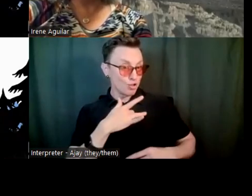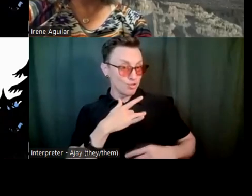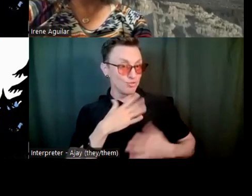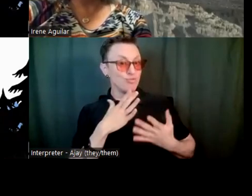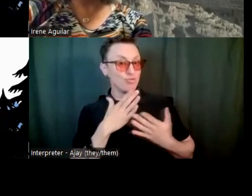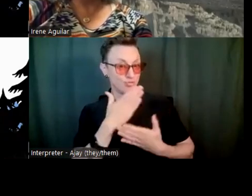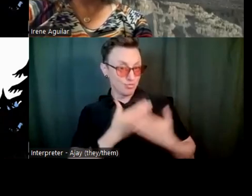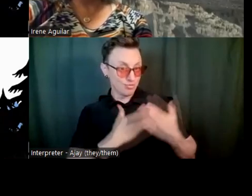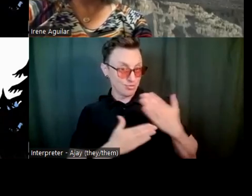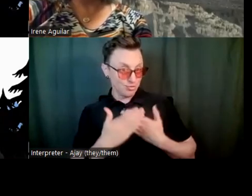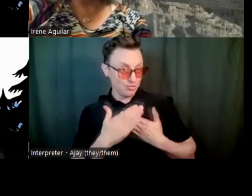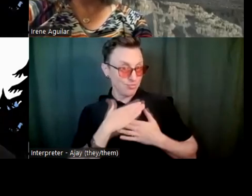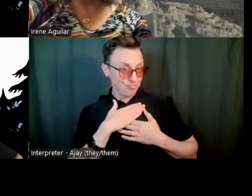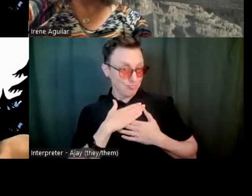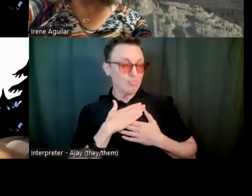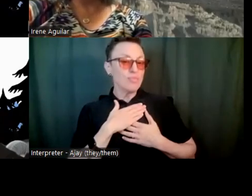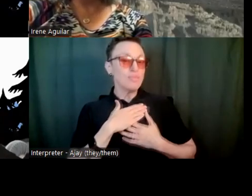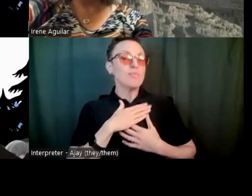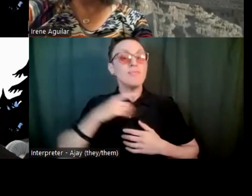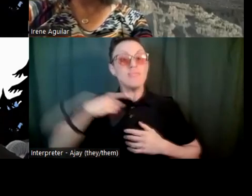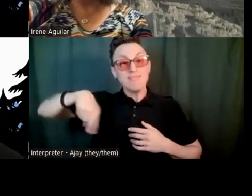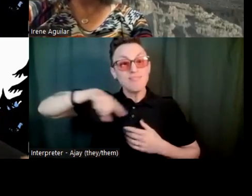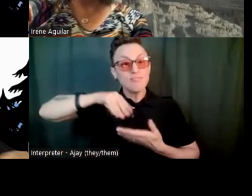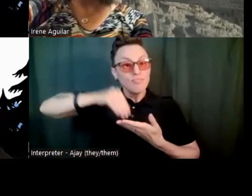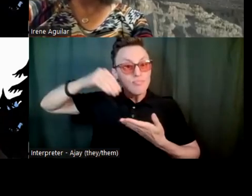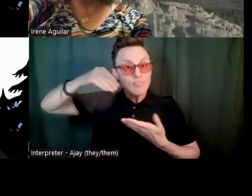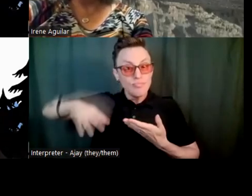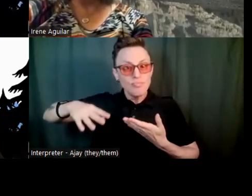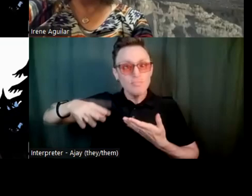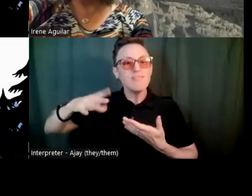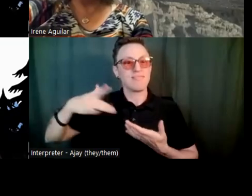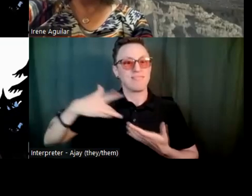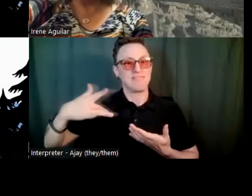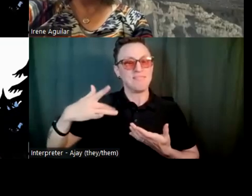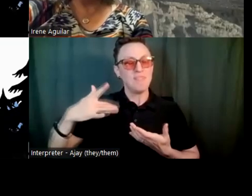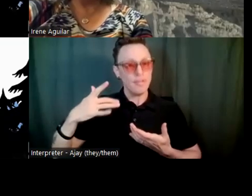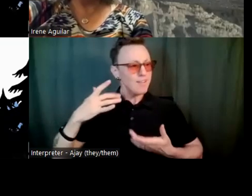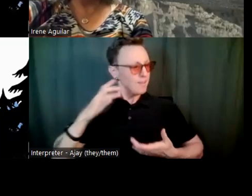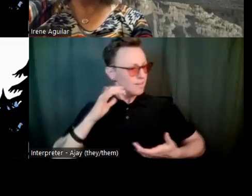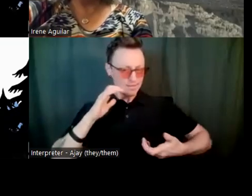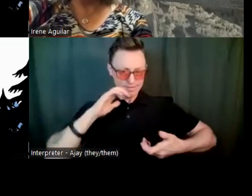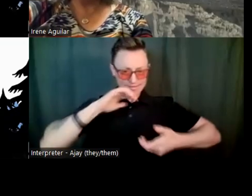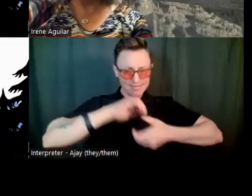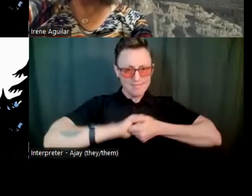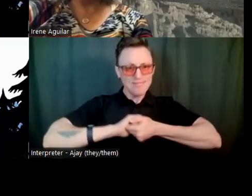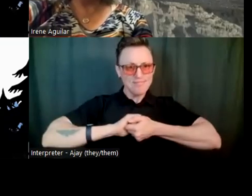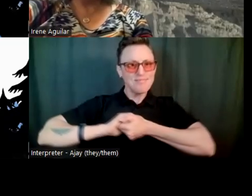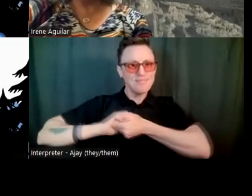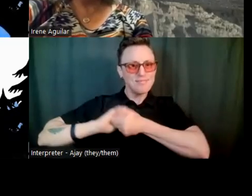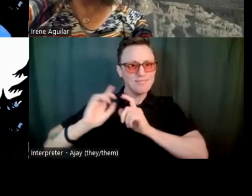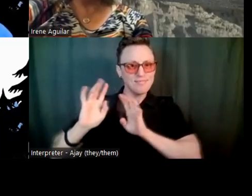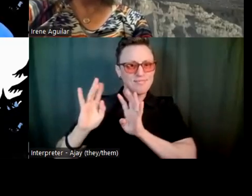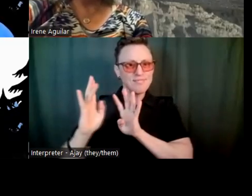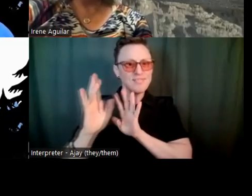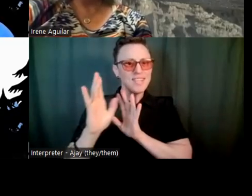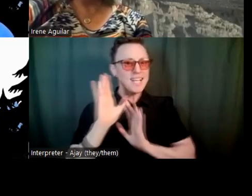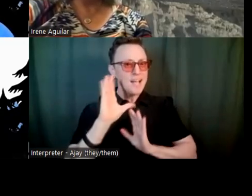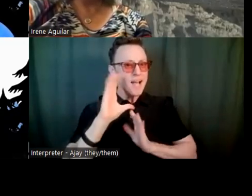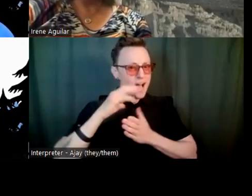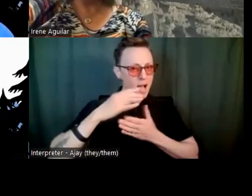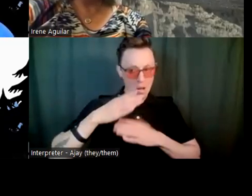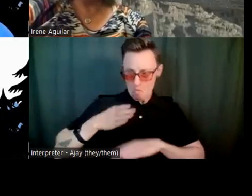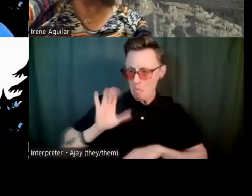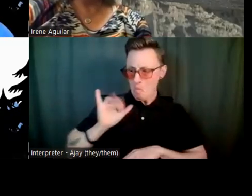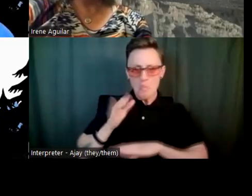But the children would then hold hands and that kind of thing. And it seemed to help with that